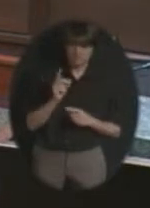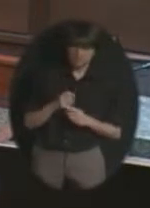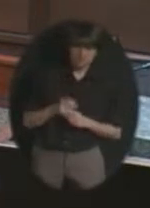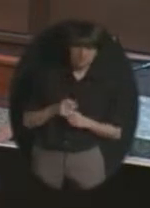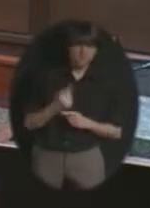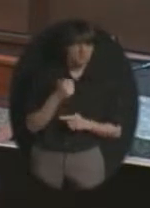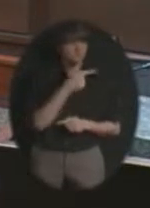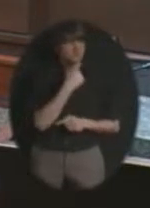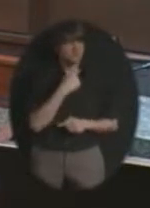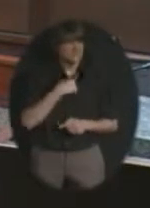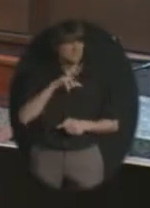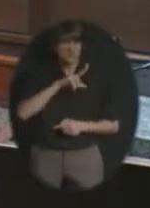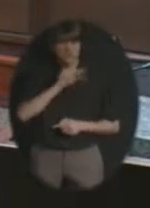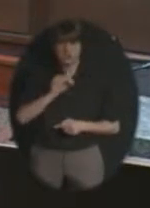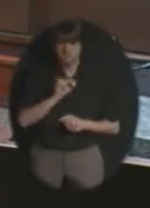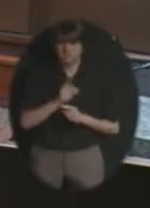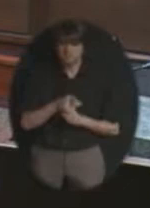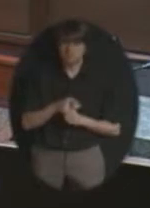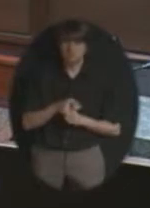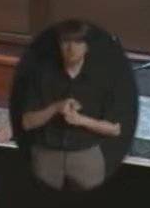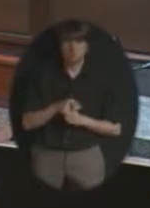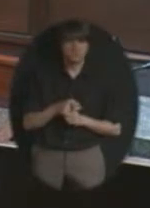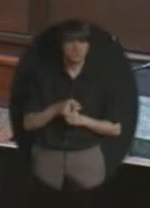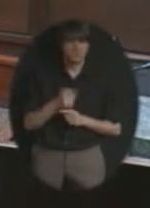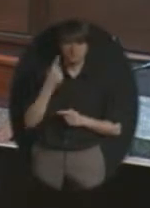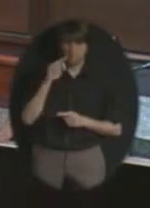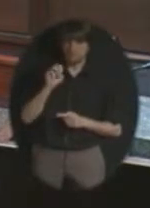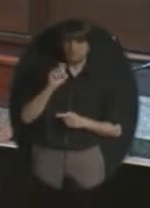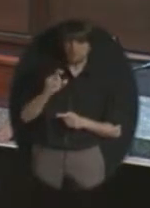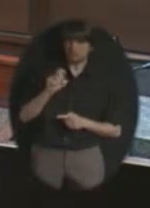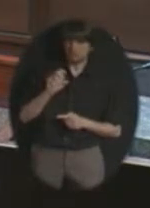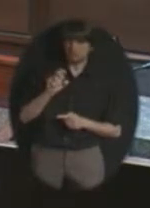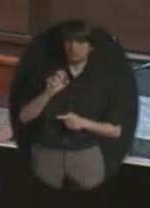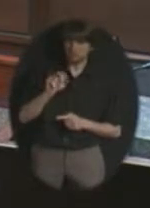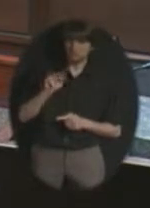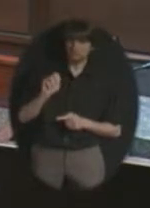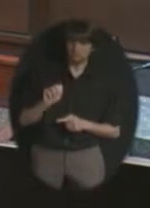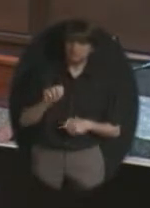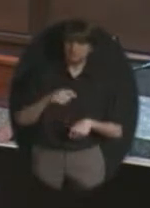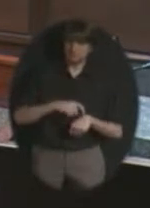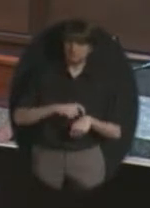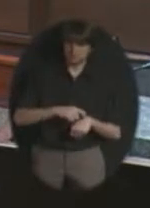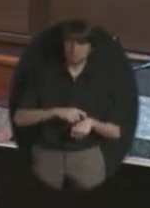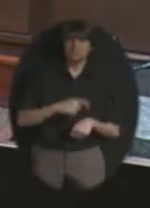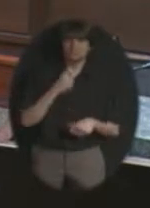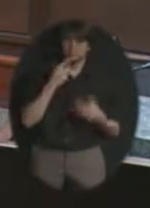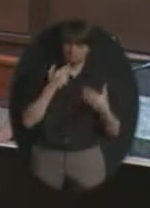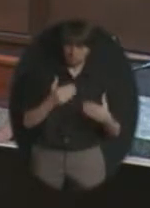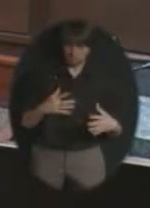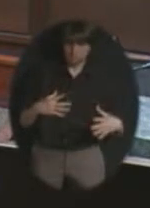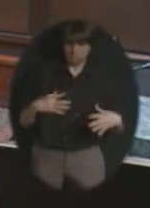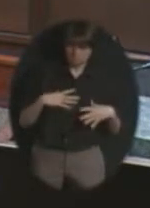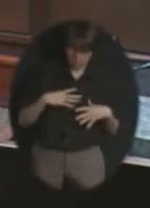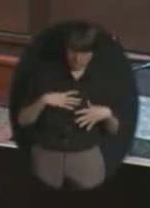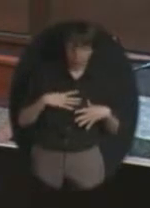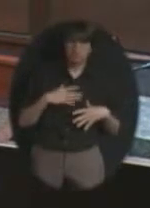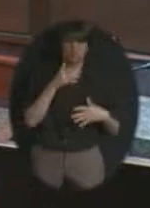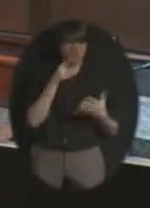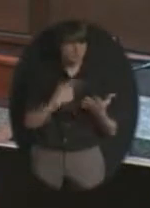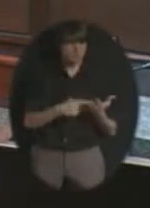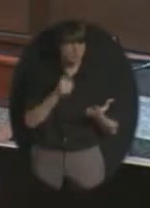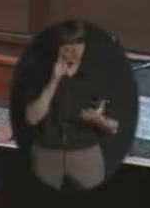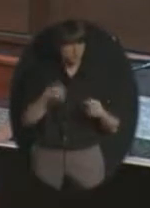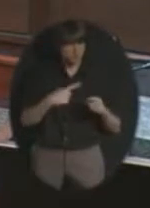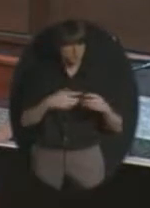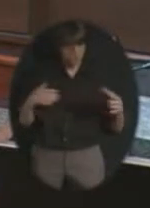please 30 okay so let's let's set aside 45 minutes this evening and we will plan to take action when we return would someone